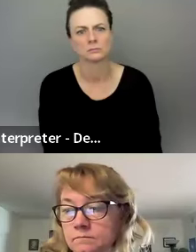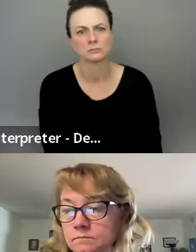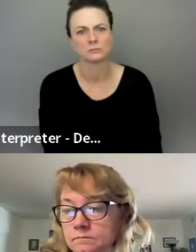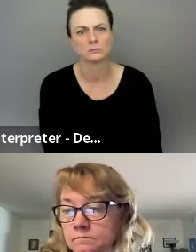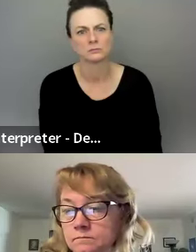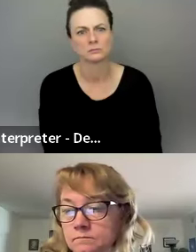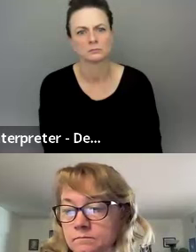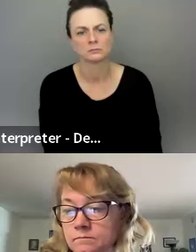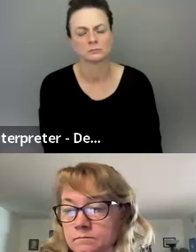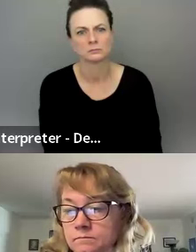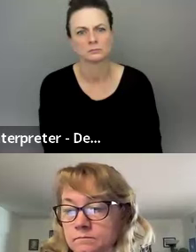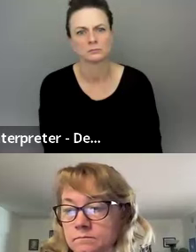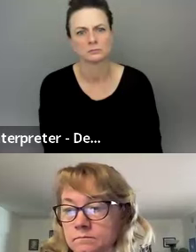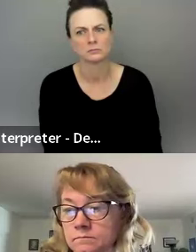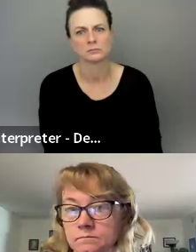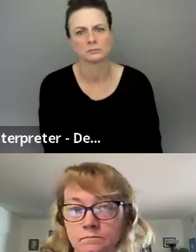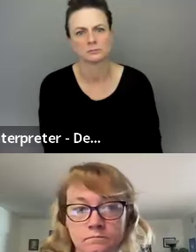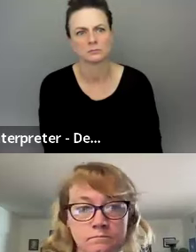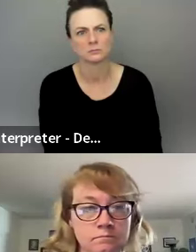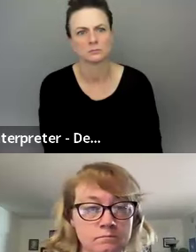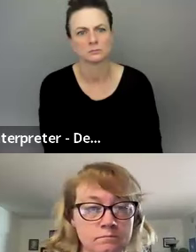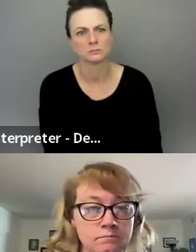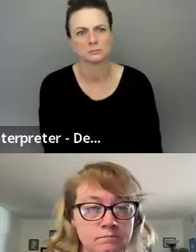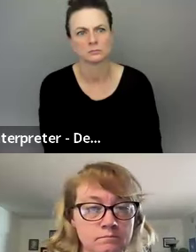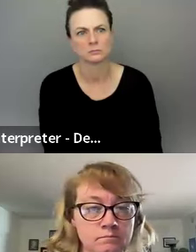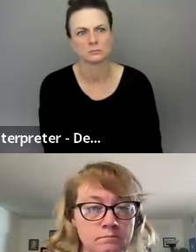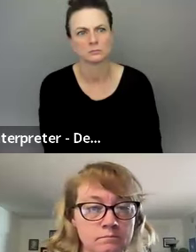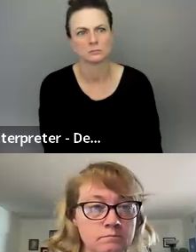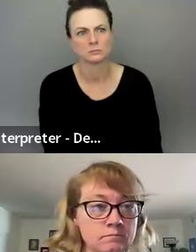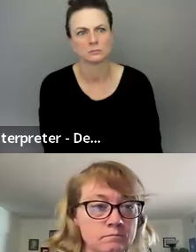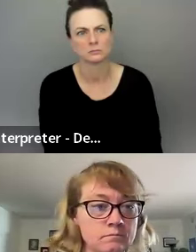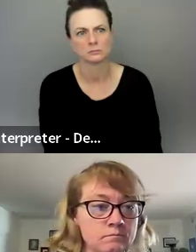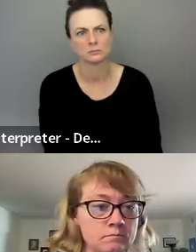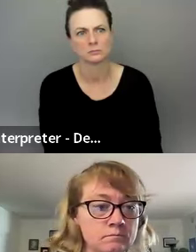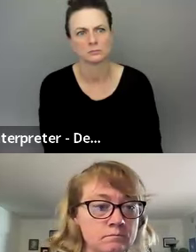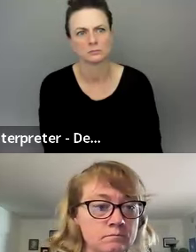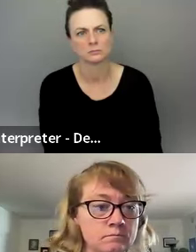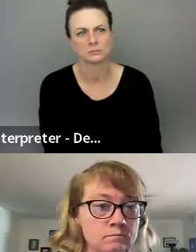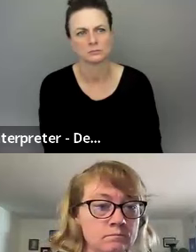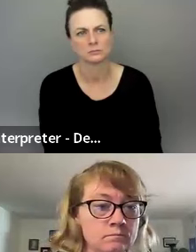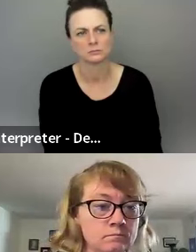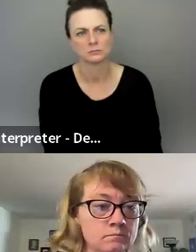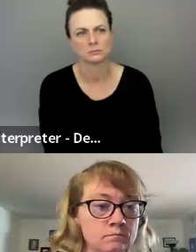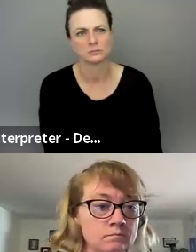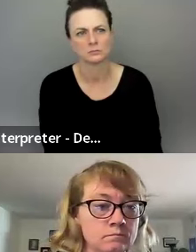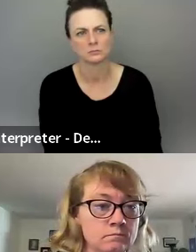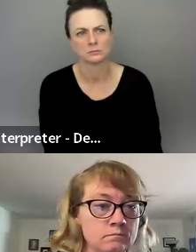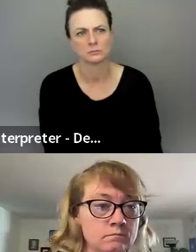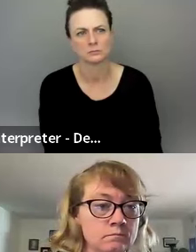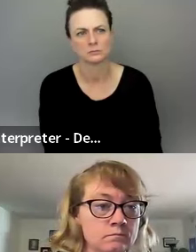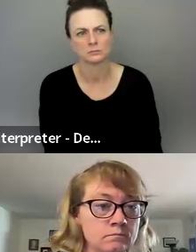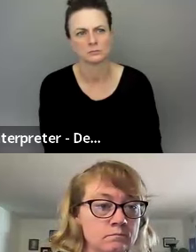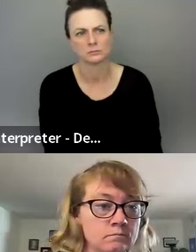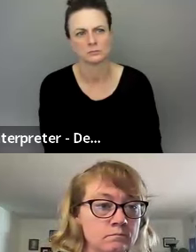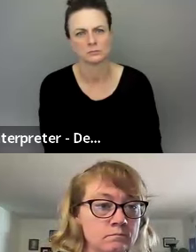I mean, each per we did assign each person with three words or should we do it that way? This is Milad,